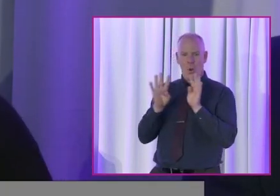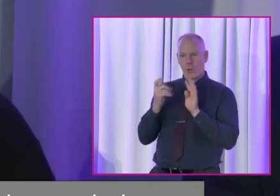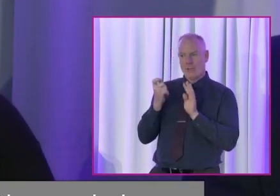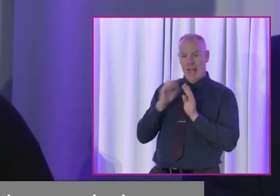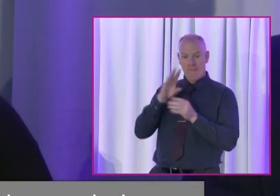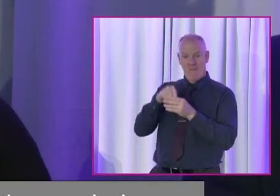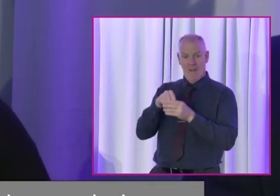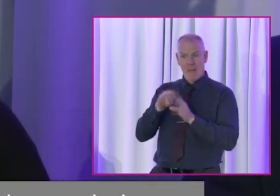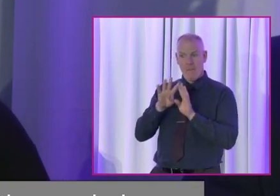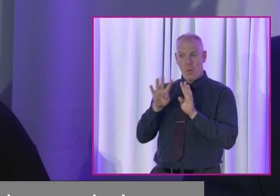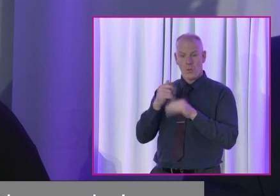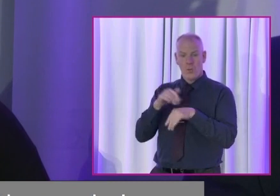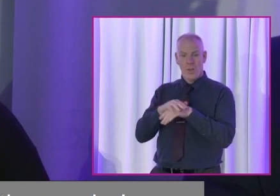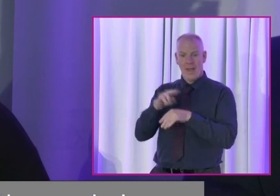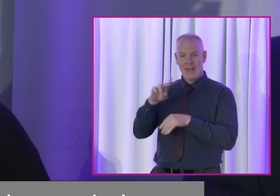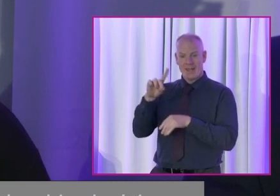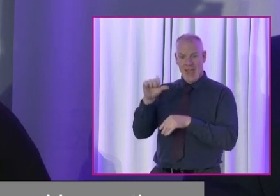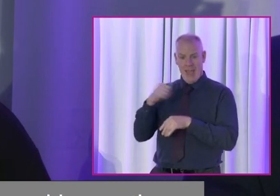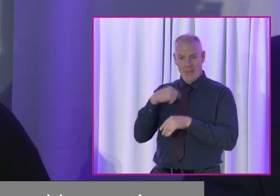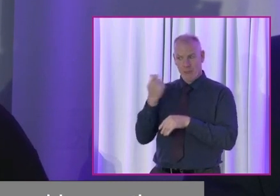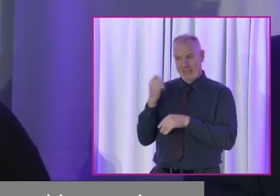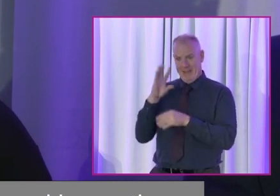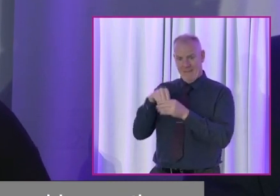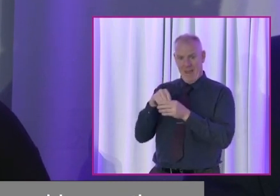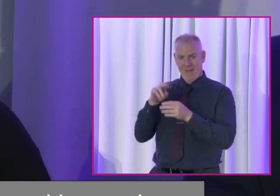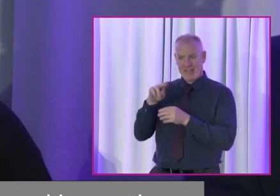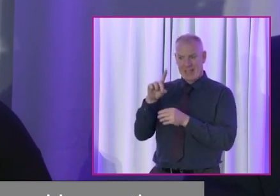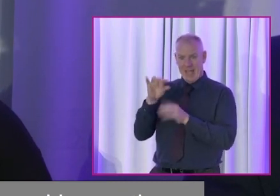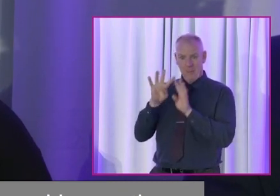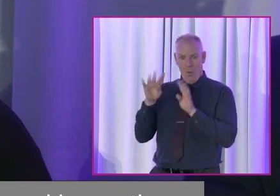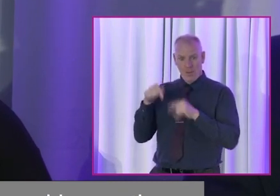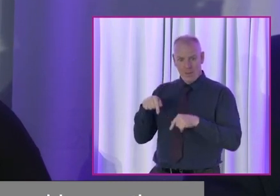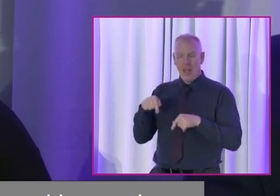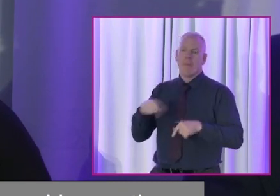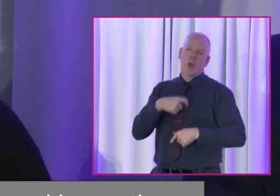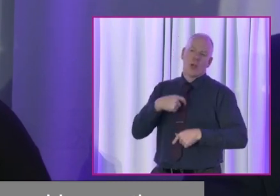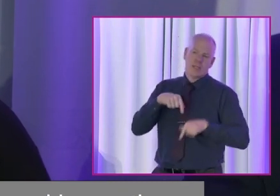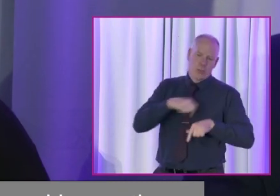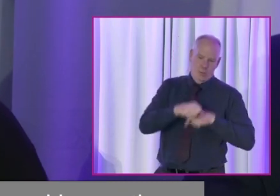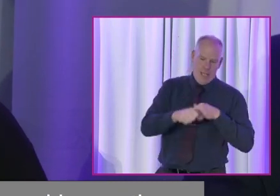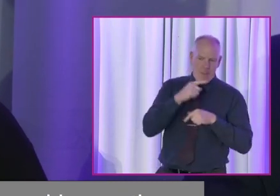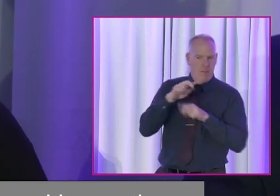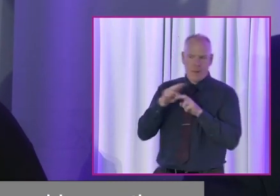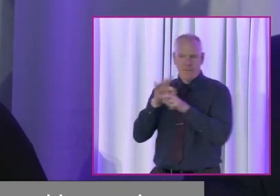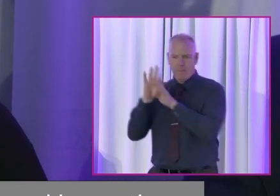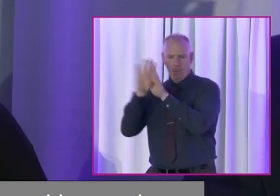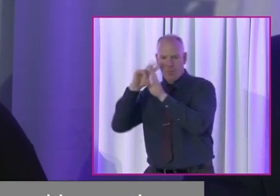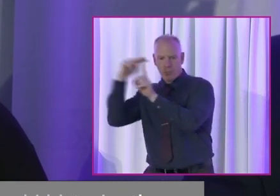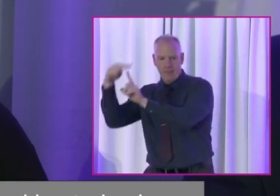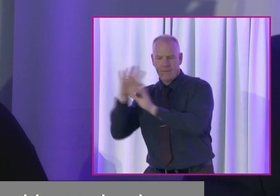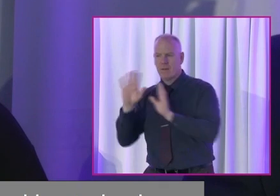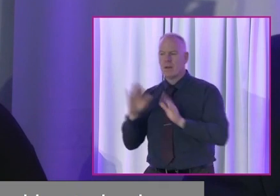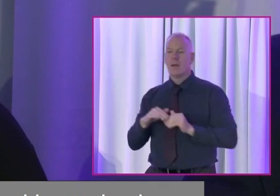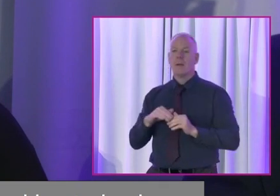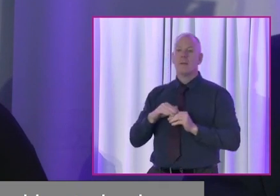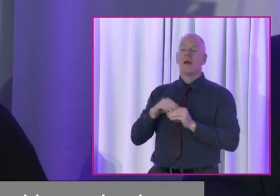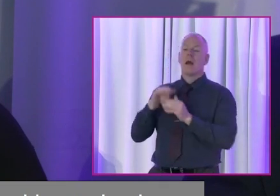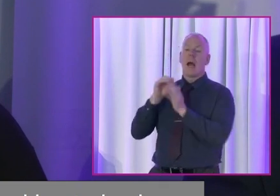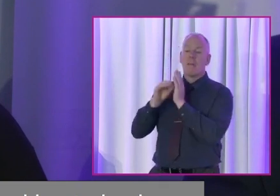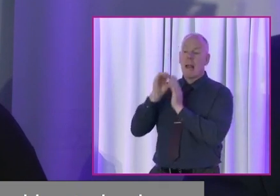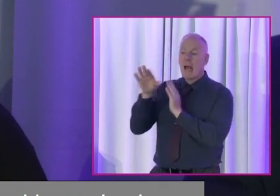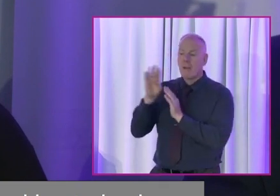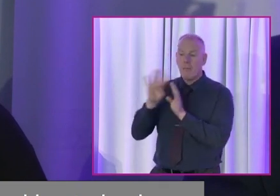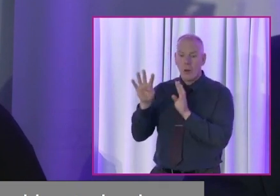joined the board of the NDA, the National Disability Authority, but I'm speaking today in my own personal capacity. But when I was going for that, I helped